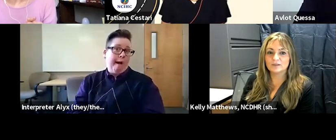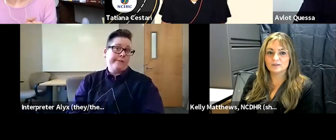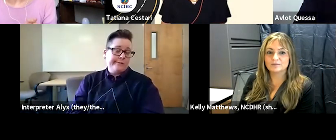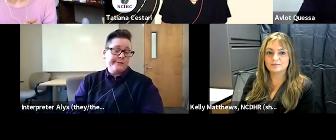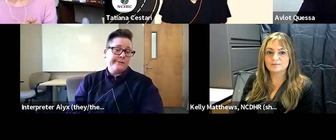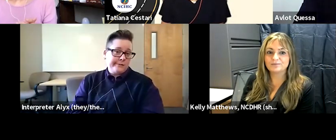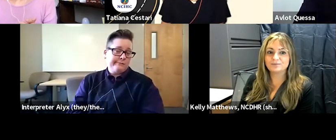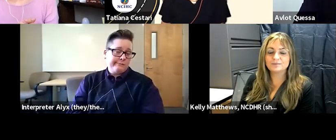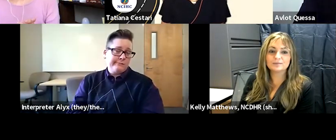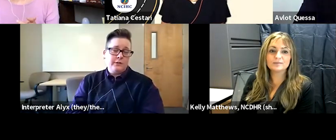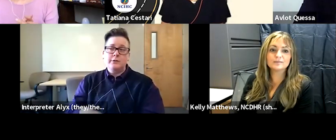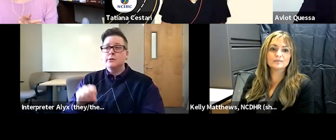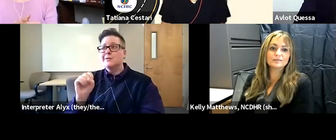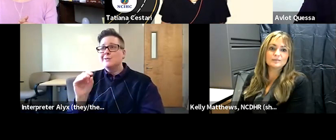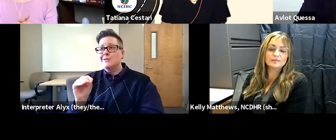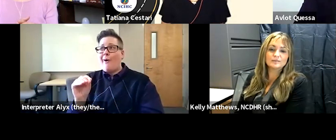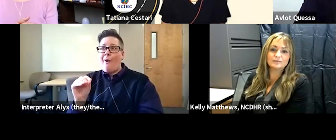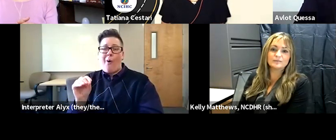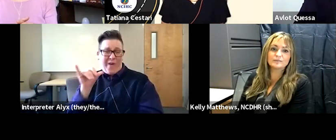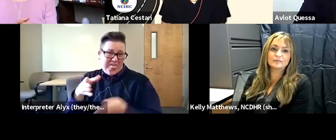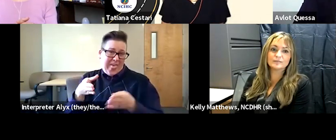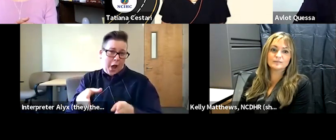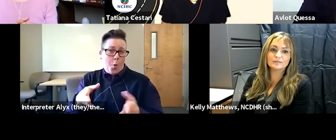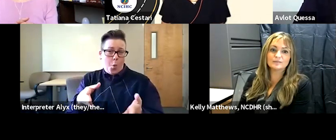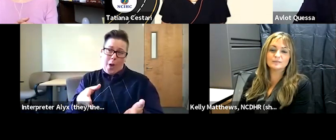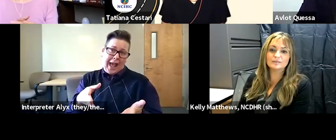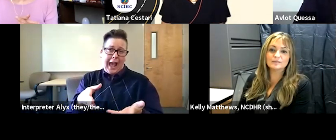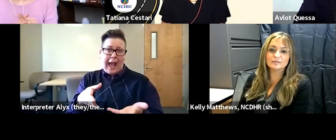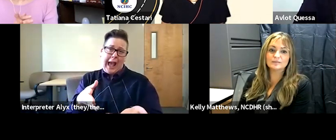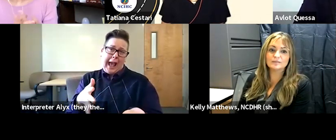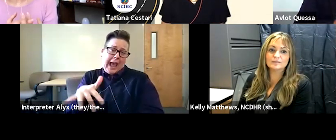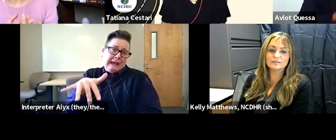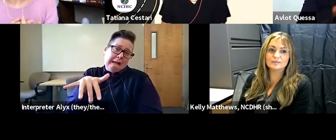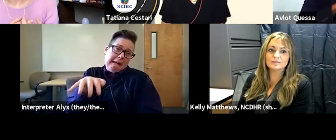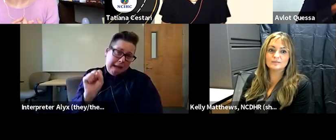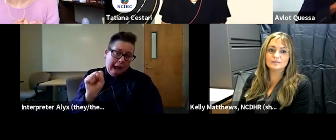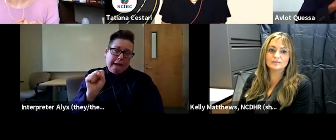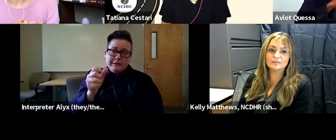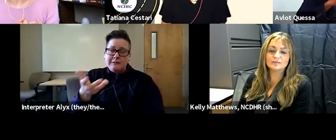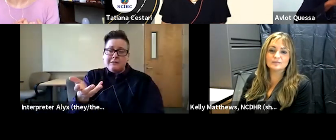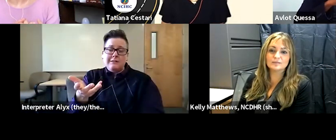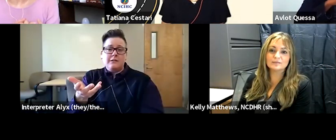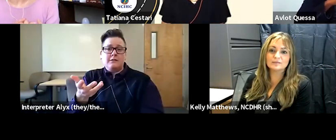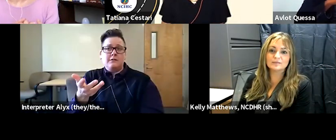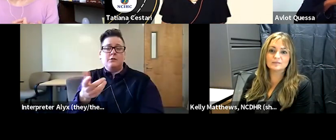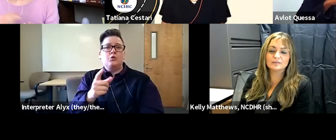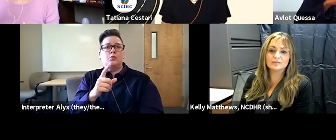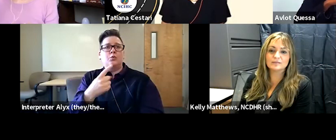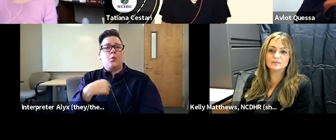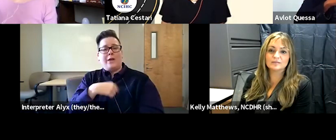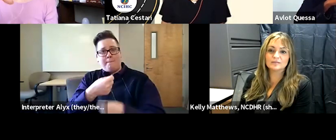for them so in that way um yes making sure that this is part of